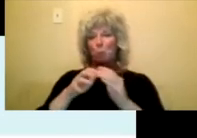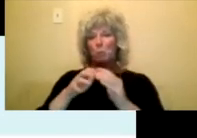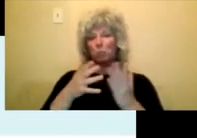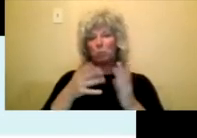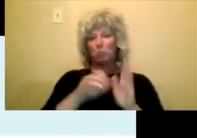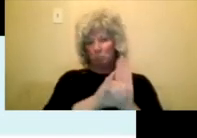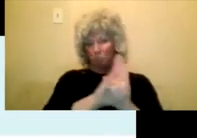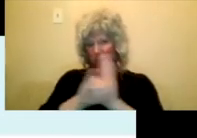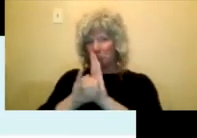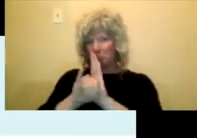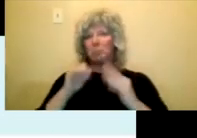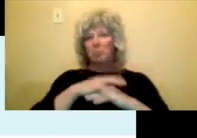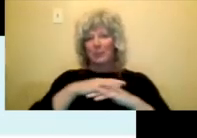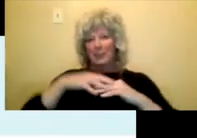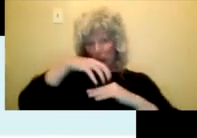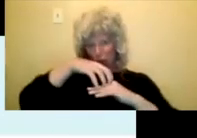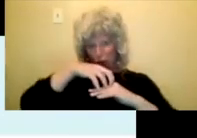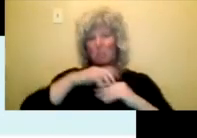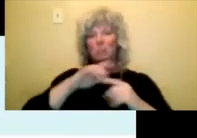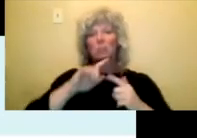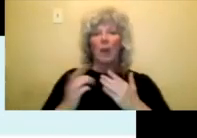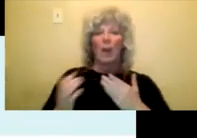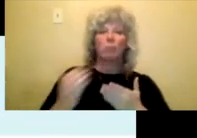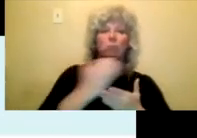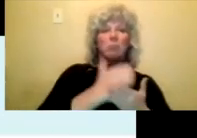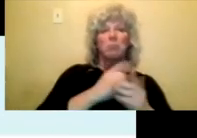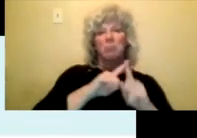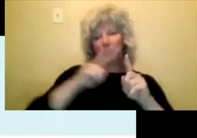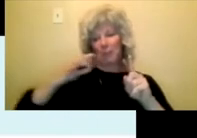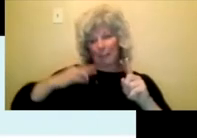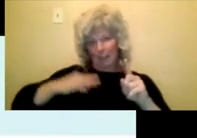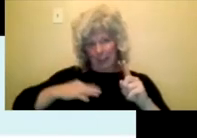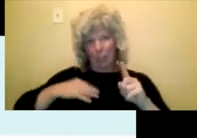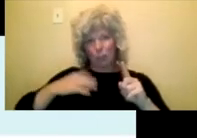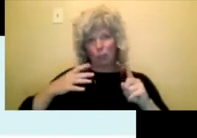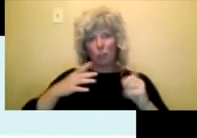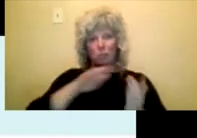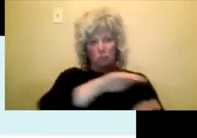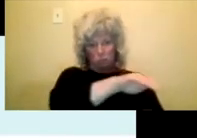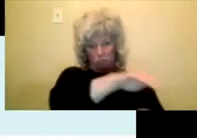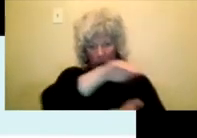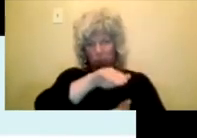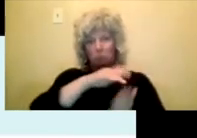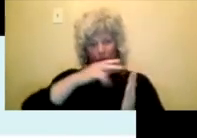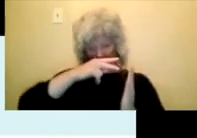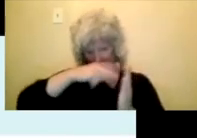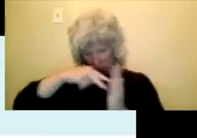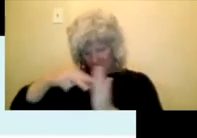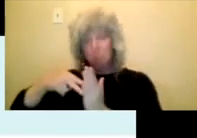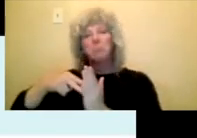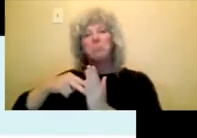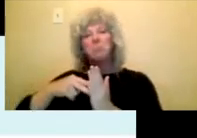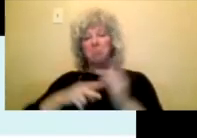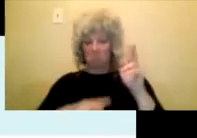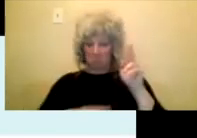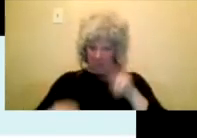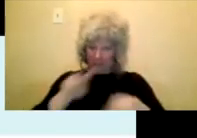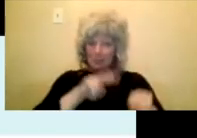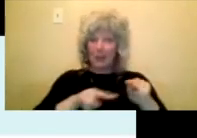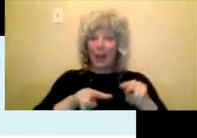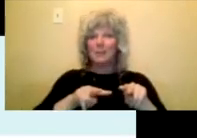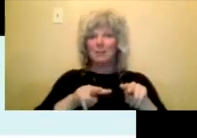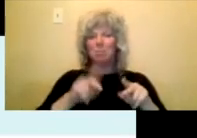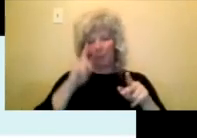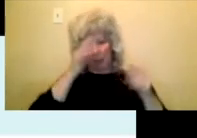intake of the applications, assess them, and award, um, award the amount to the applicant.